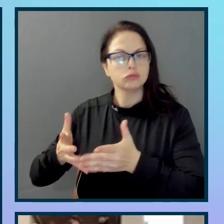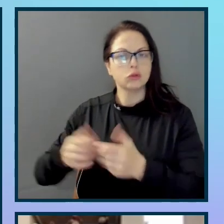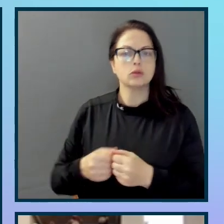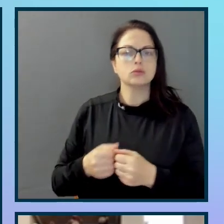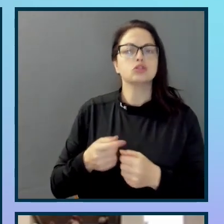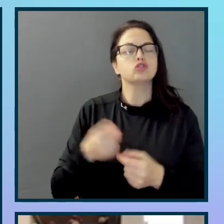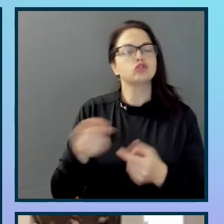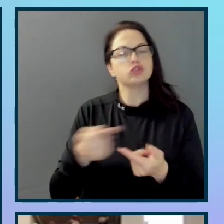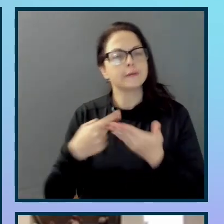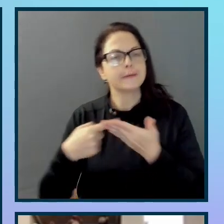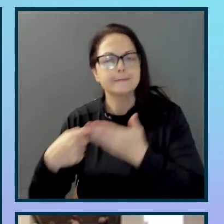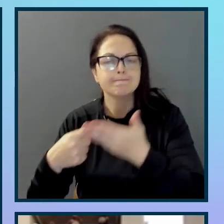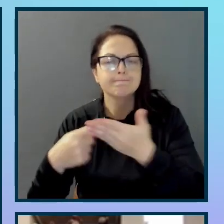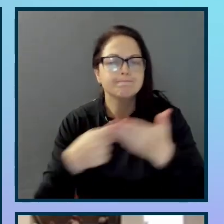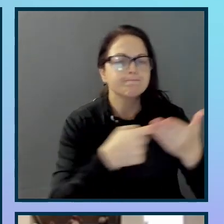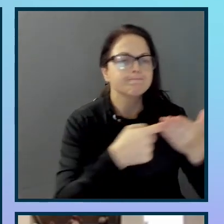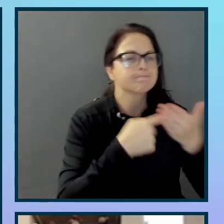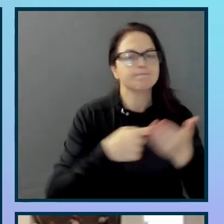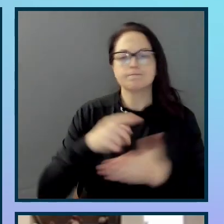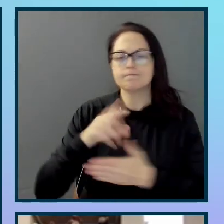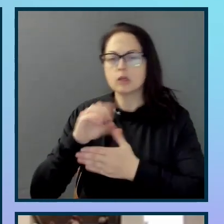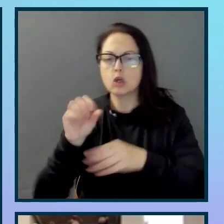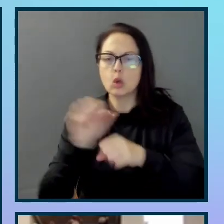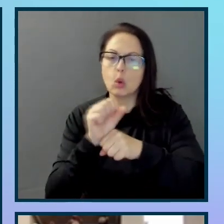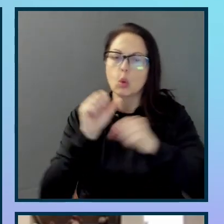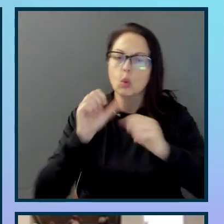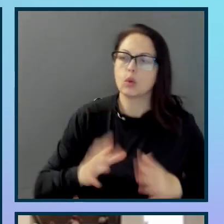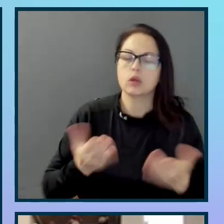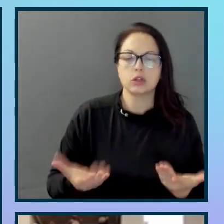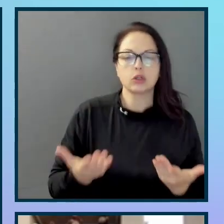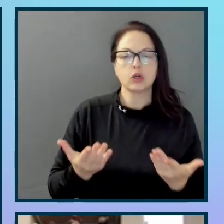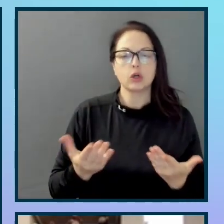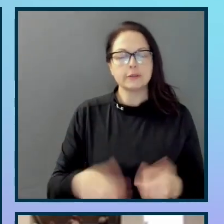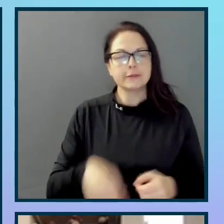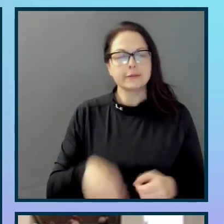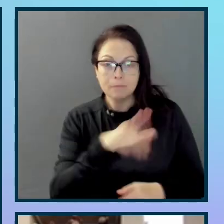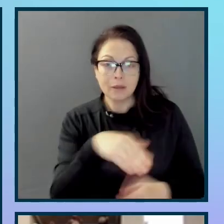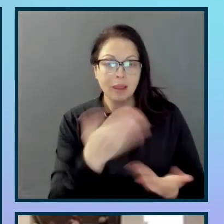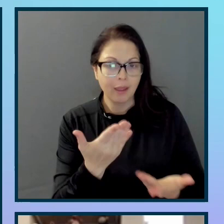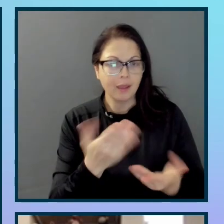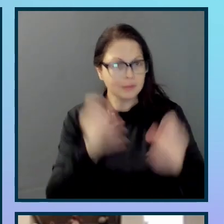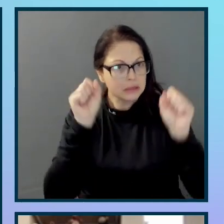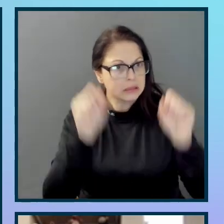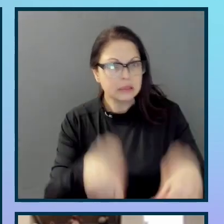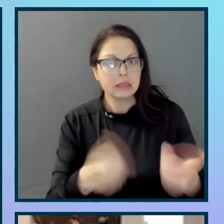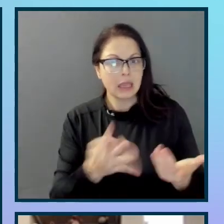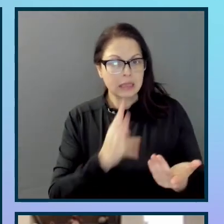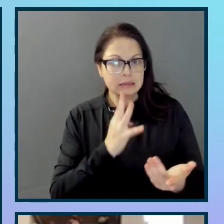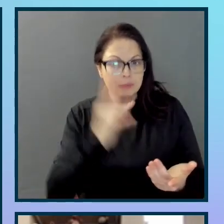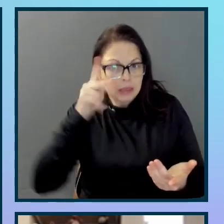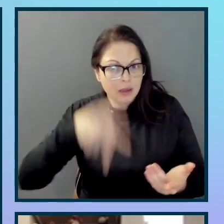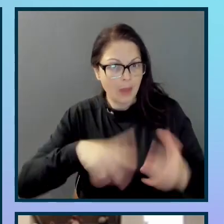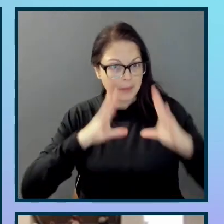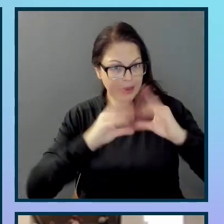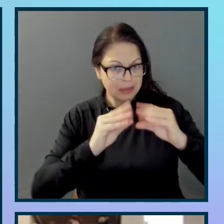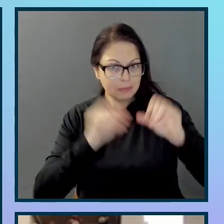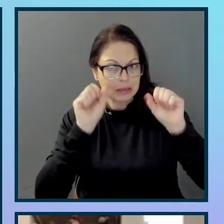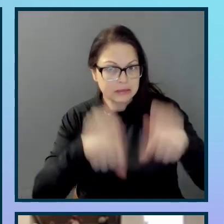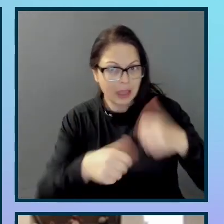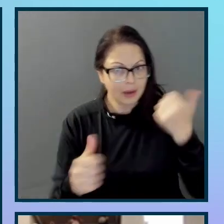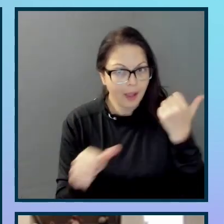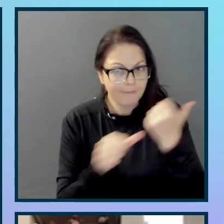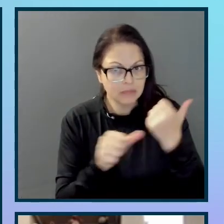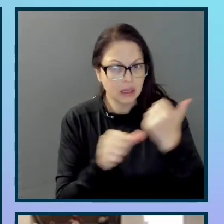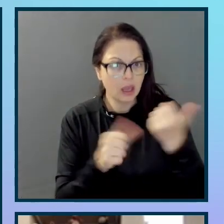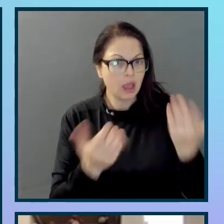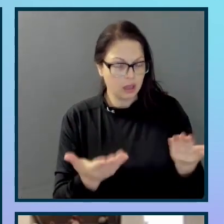talking to each other. Encourage each other to speak up in meetings. On the screen, some of the smaller circles in the diagram have